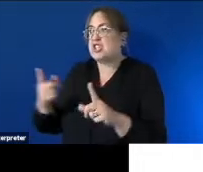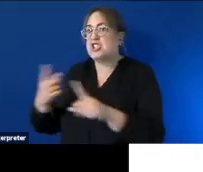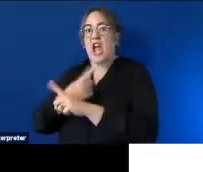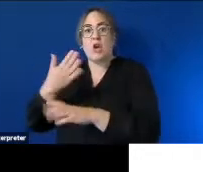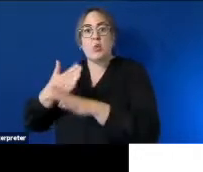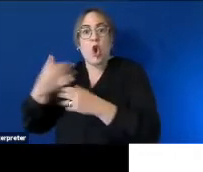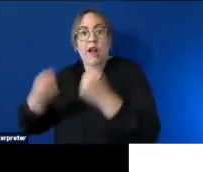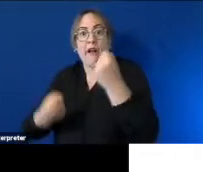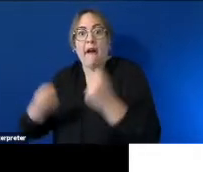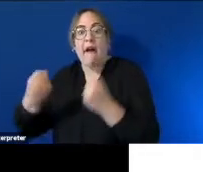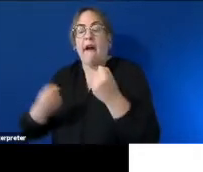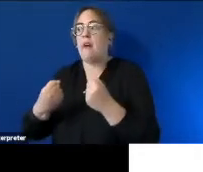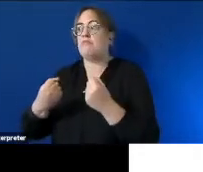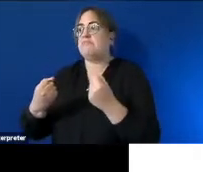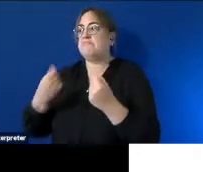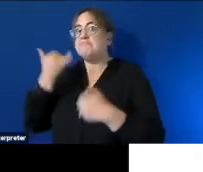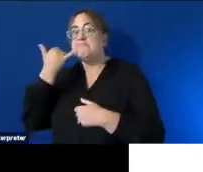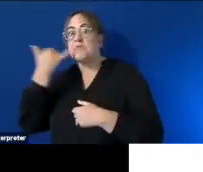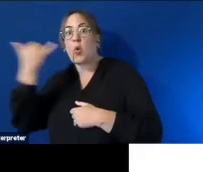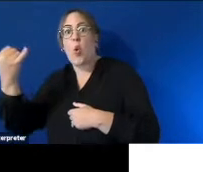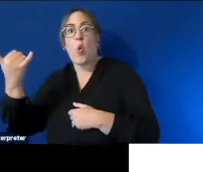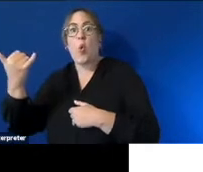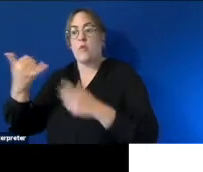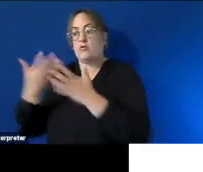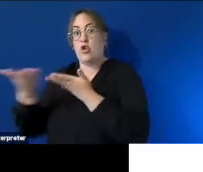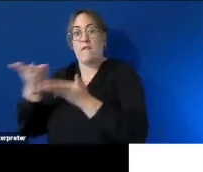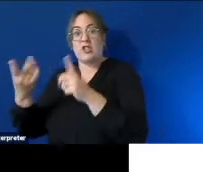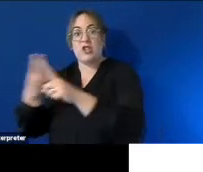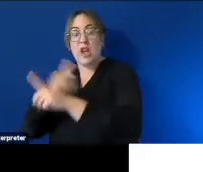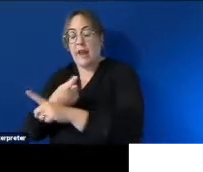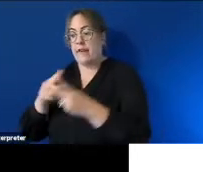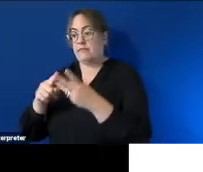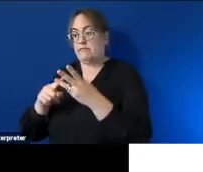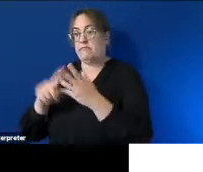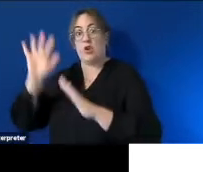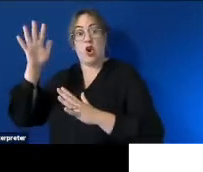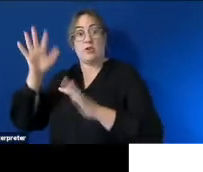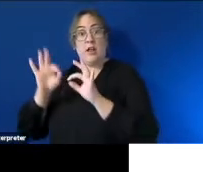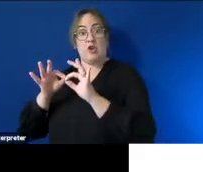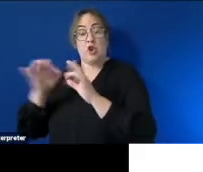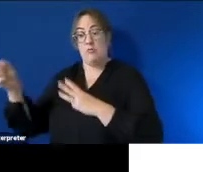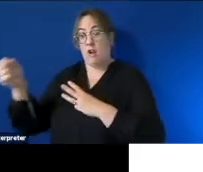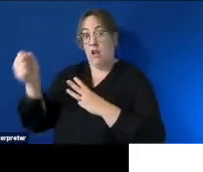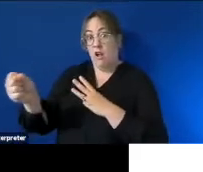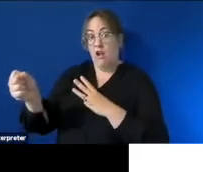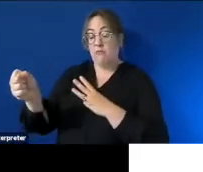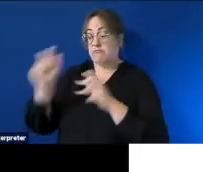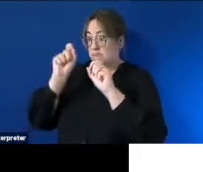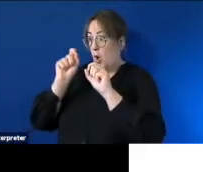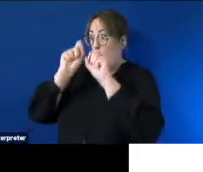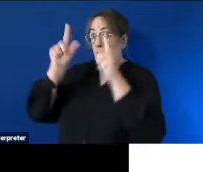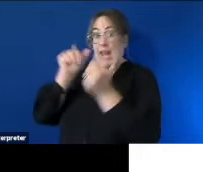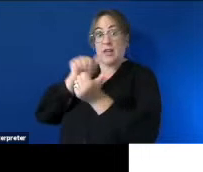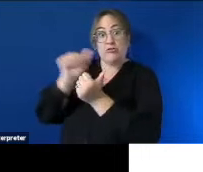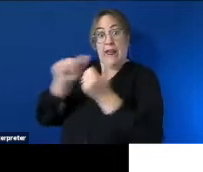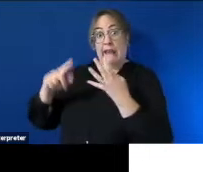communication devices auslan interpreting um some awareness training on disability and deafness for example and even mental